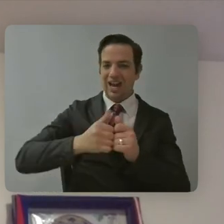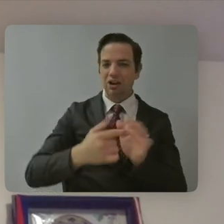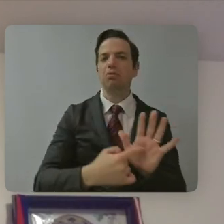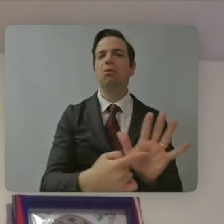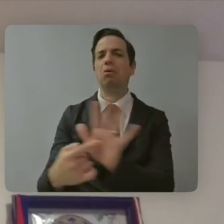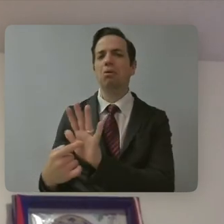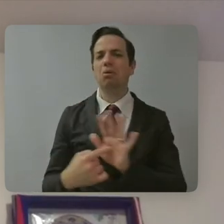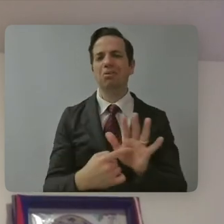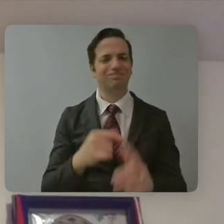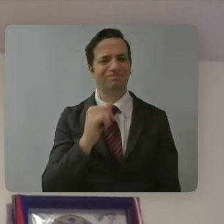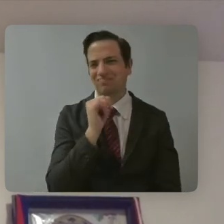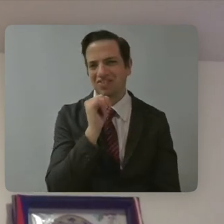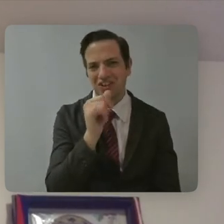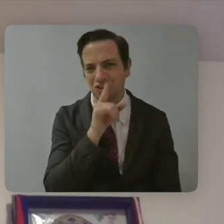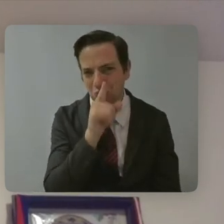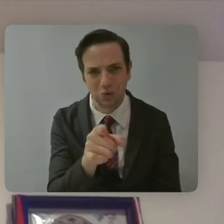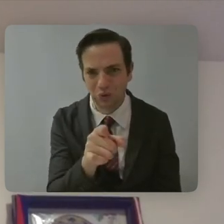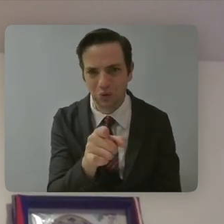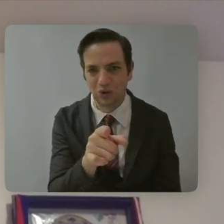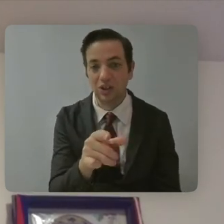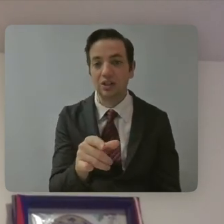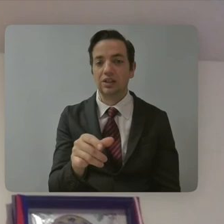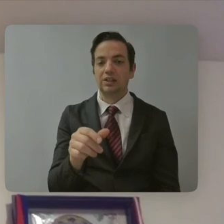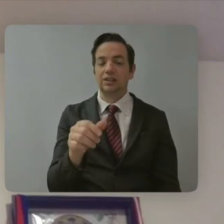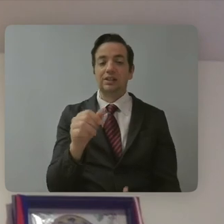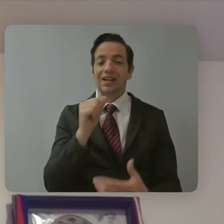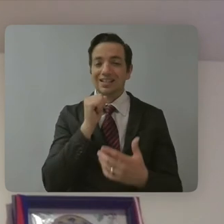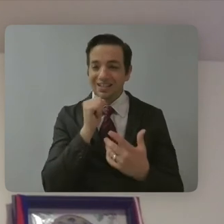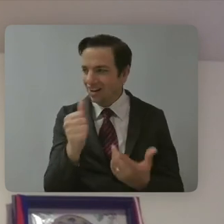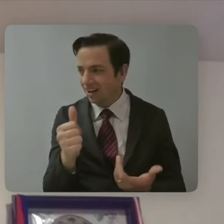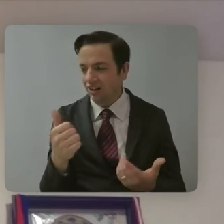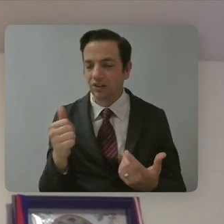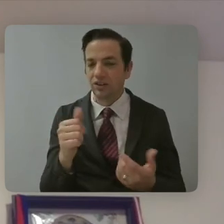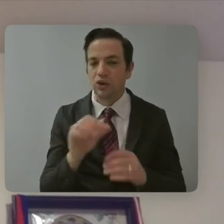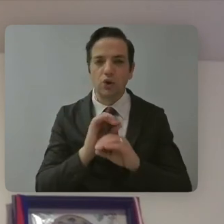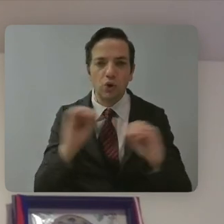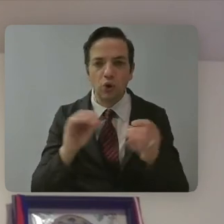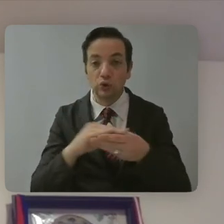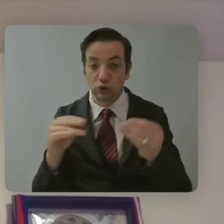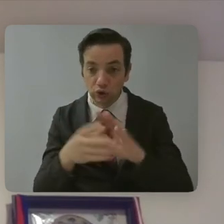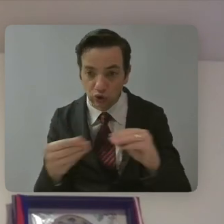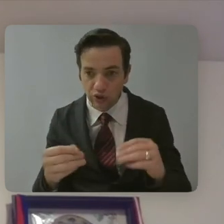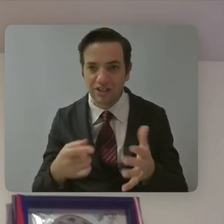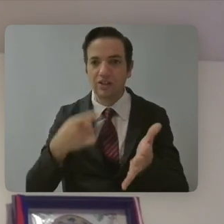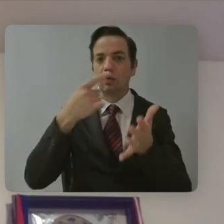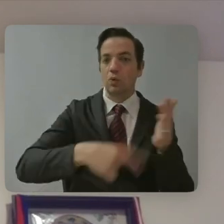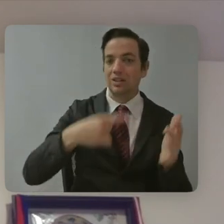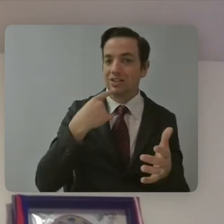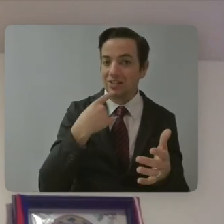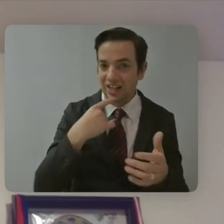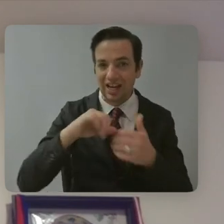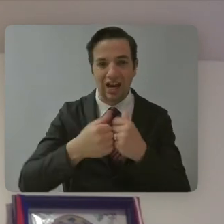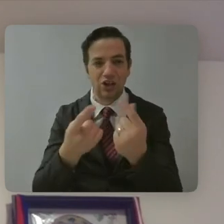not the fact that we're telling stories or not, or whatever. It's like what they're telling and how they're going about it. It's